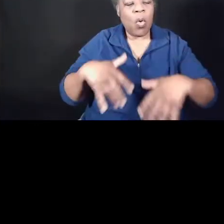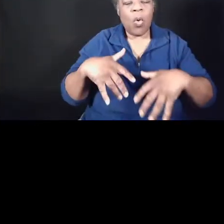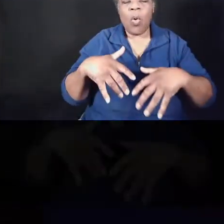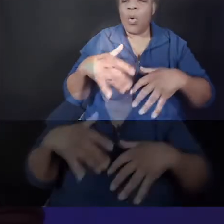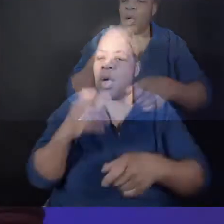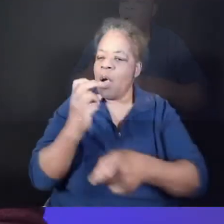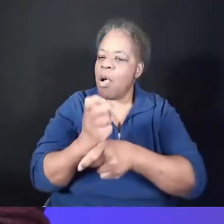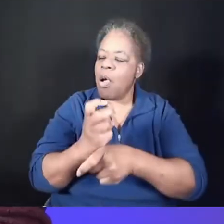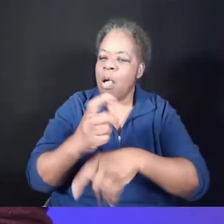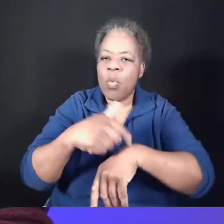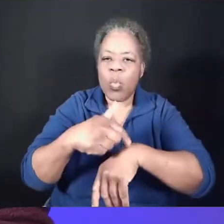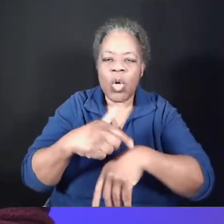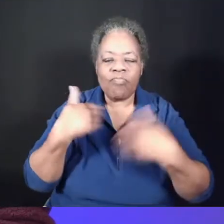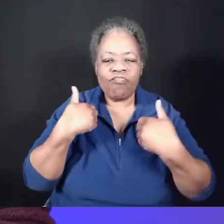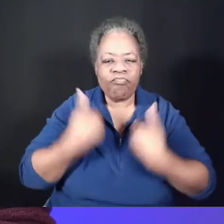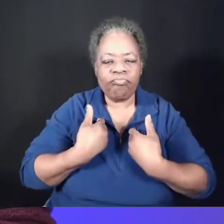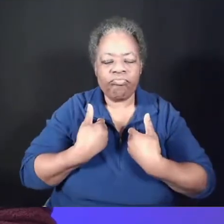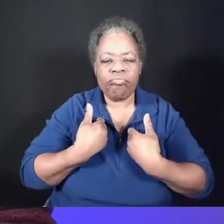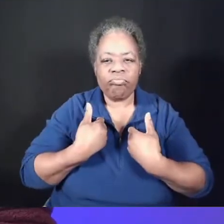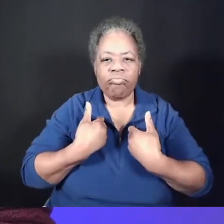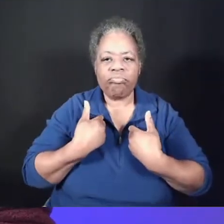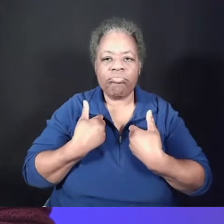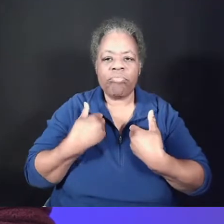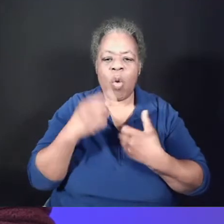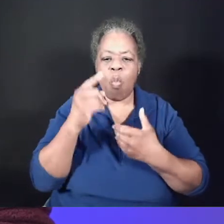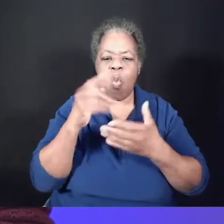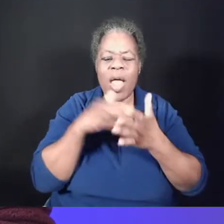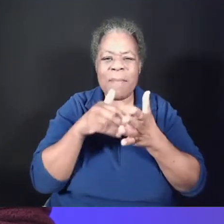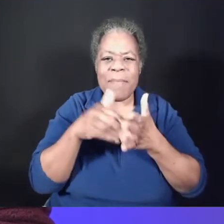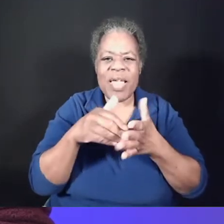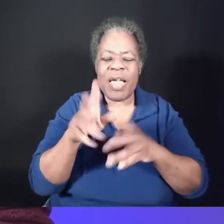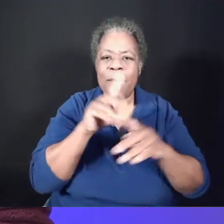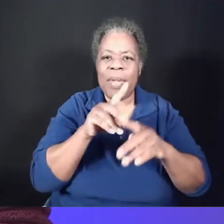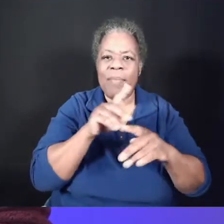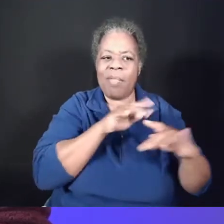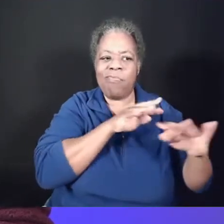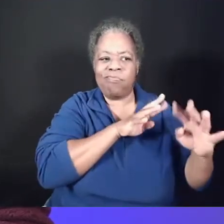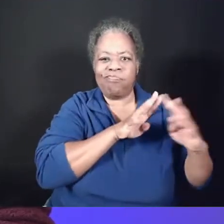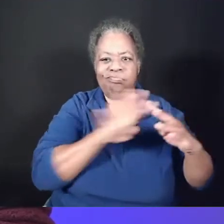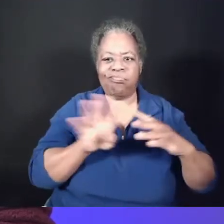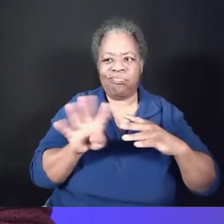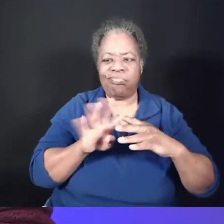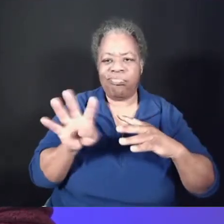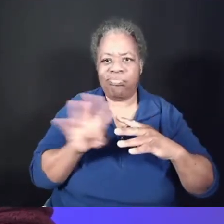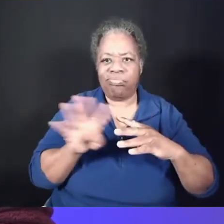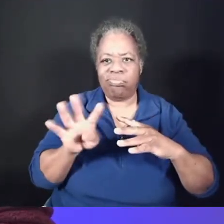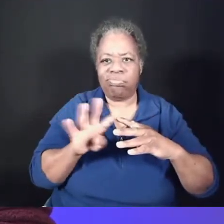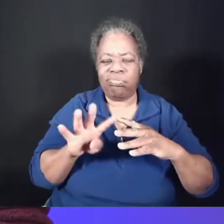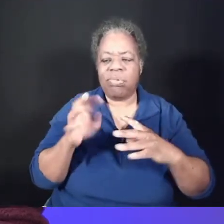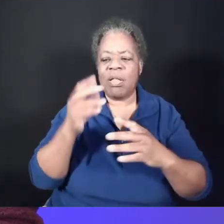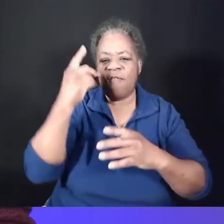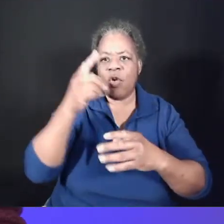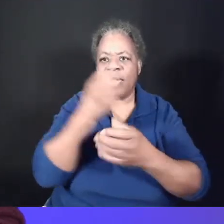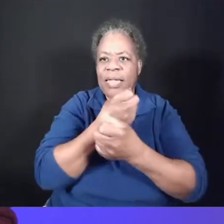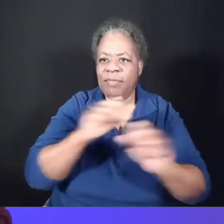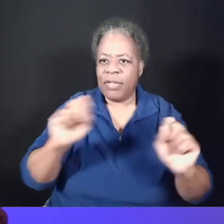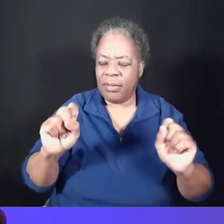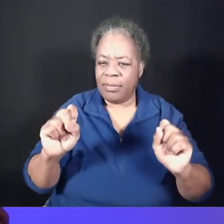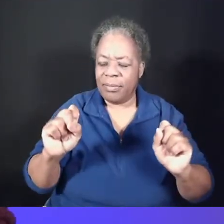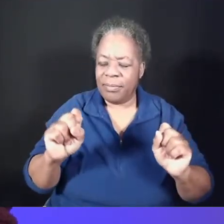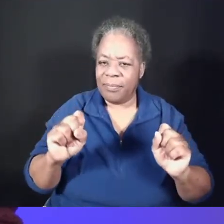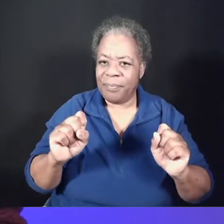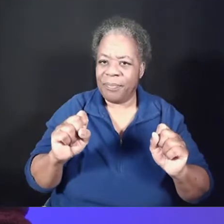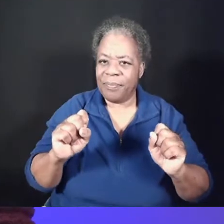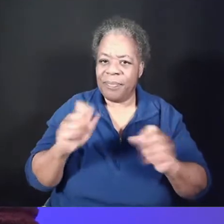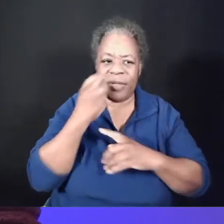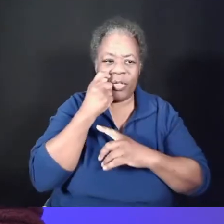Estimates say that over a million people are on the move, currently away from Ukraine, fleeing for safety. Ukraine is the